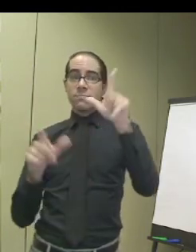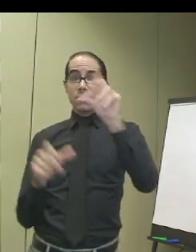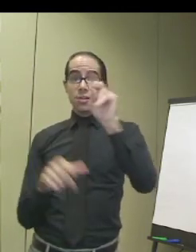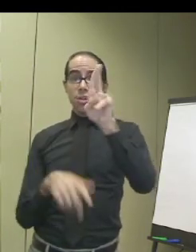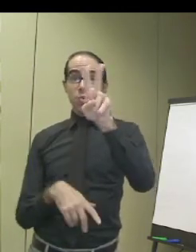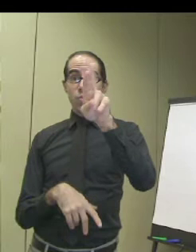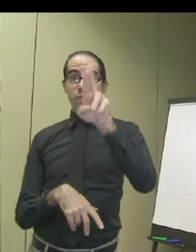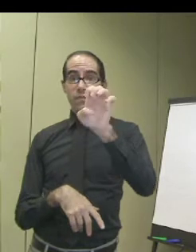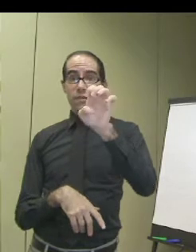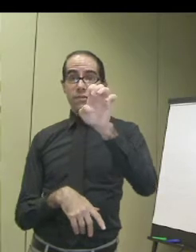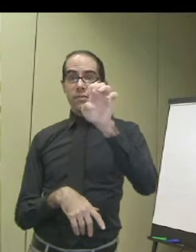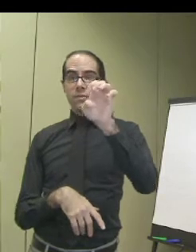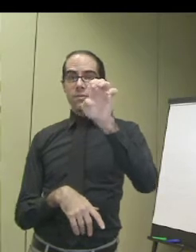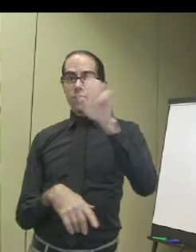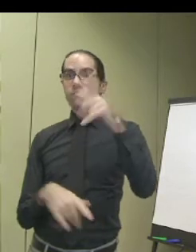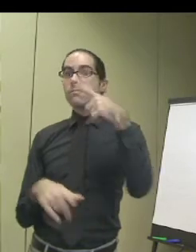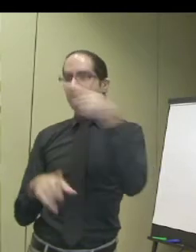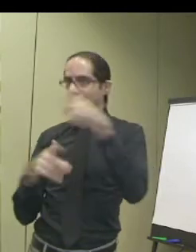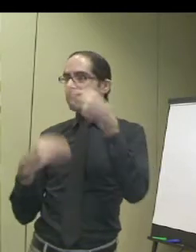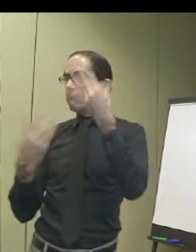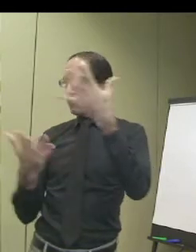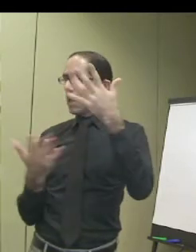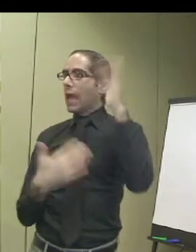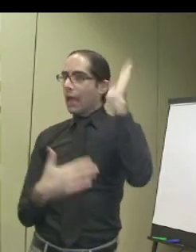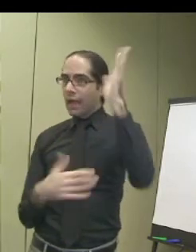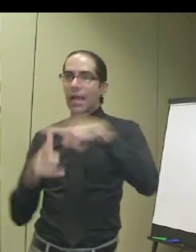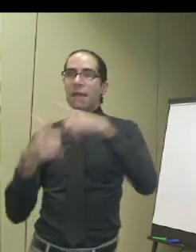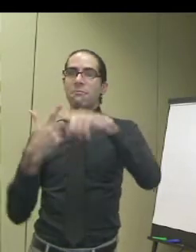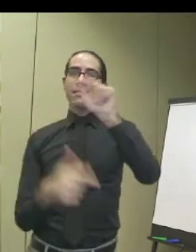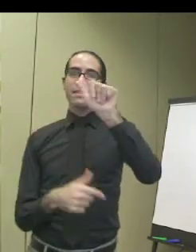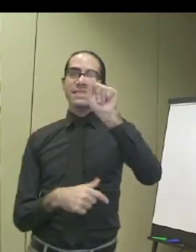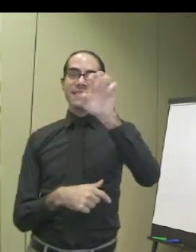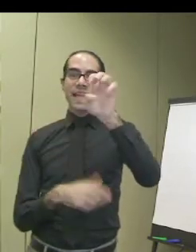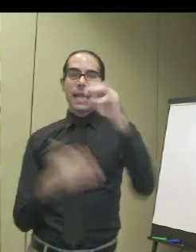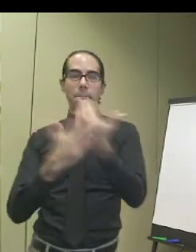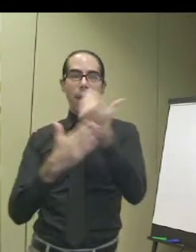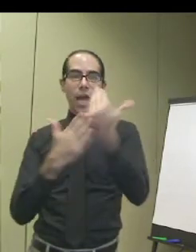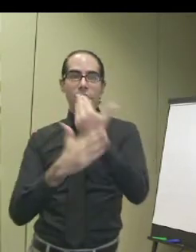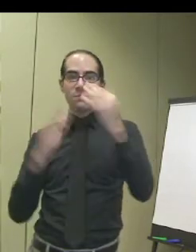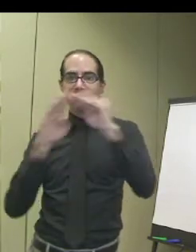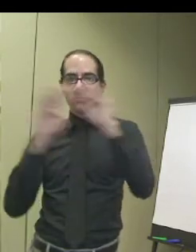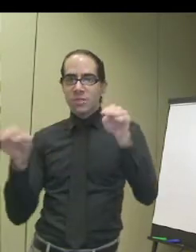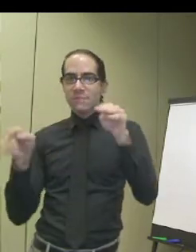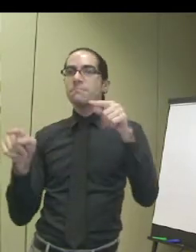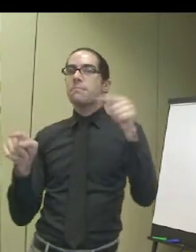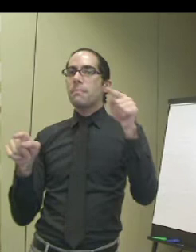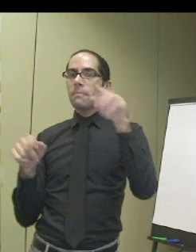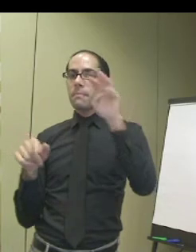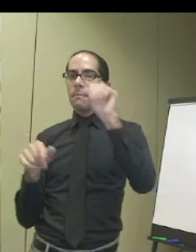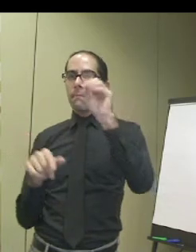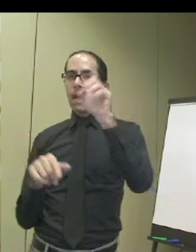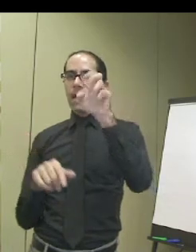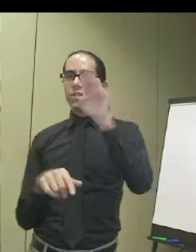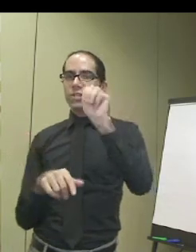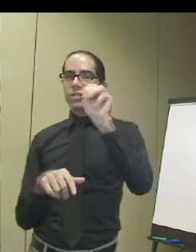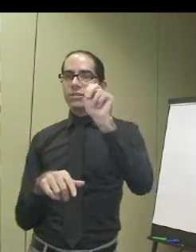also in Europe. Such as the Louvre. That have followed this example. The Tate